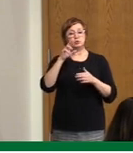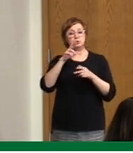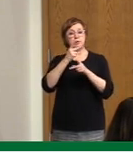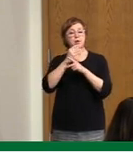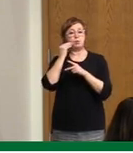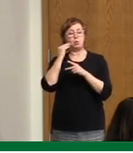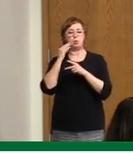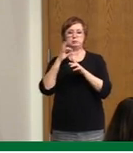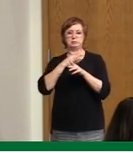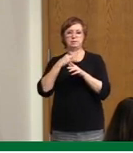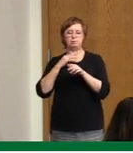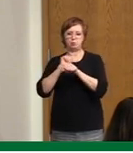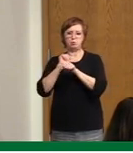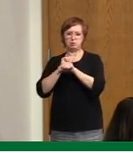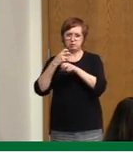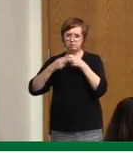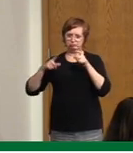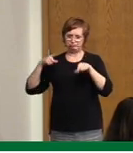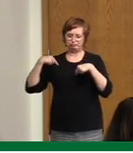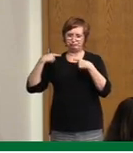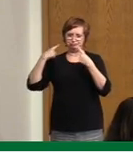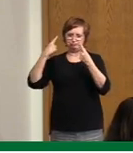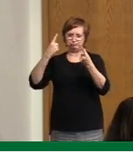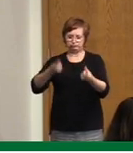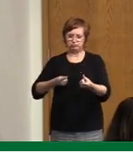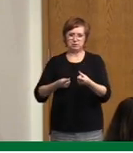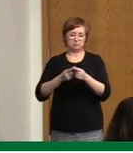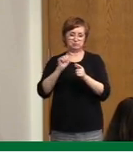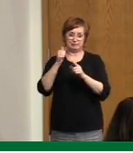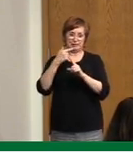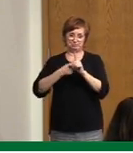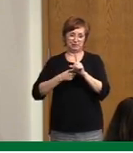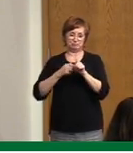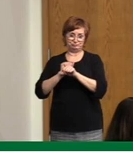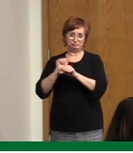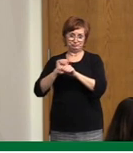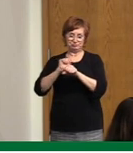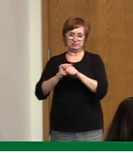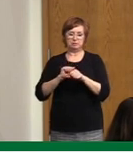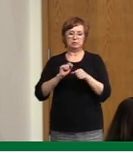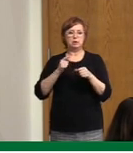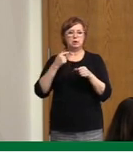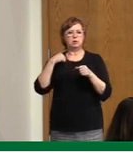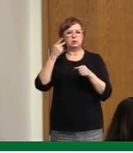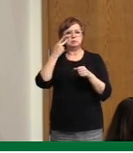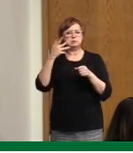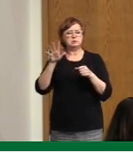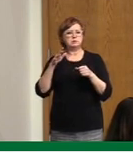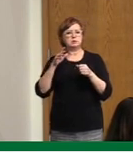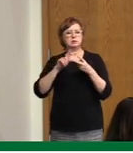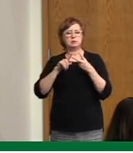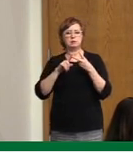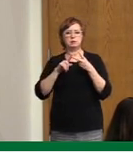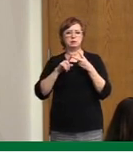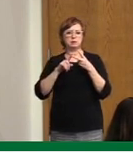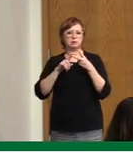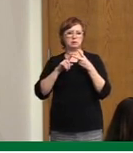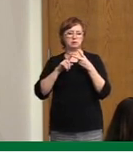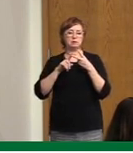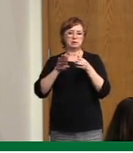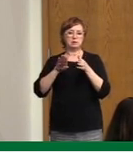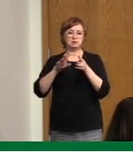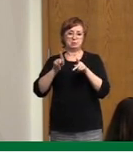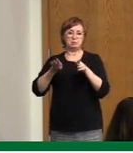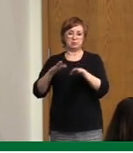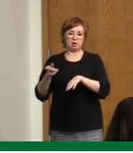unfortunately now with increased community transmission, we are seeing many outbreaks and unfortunately deaths in long-term care facilities. Certainly personal care homes,